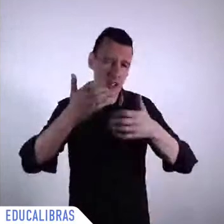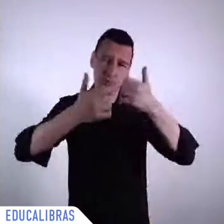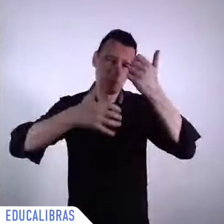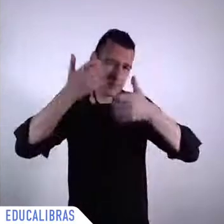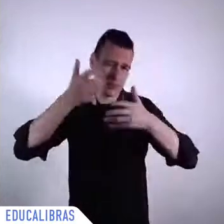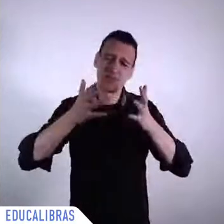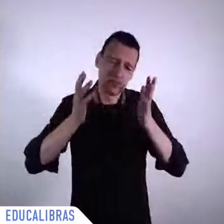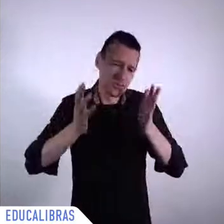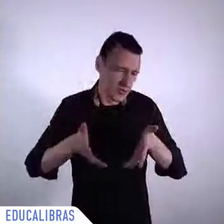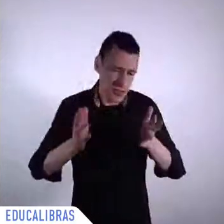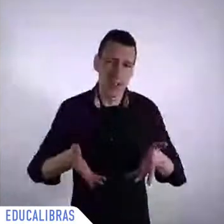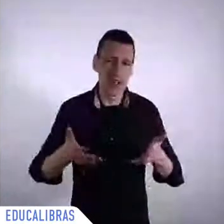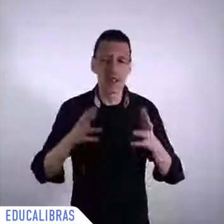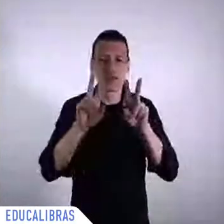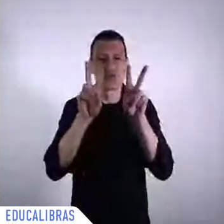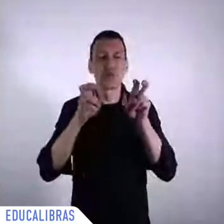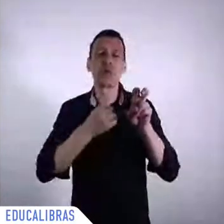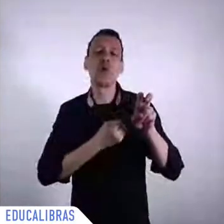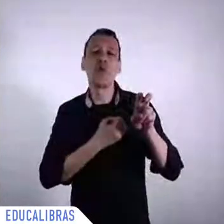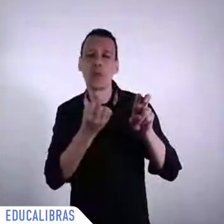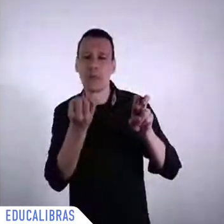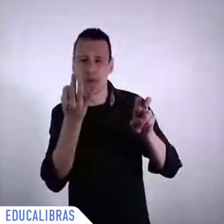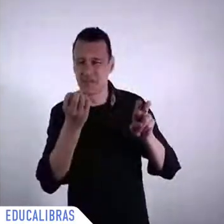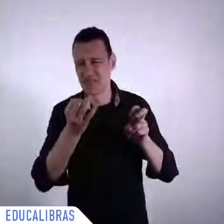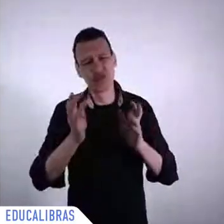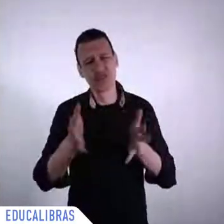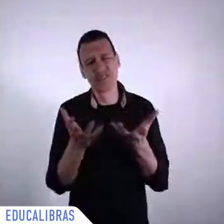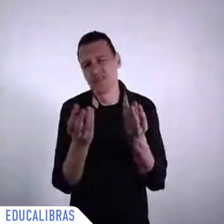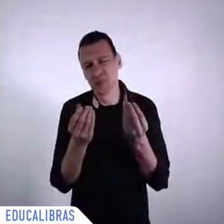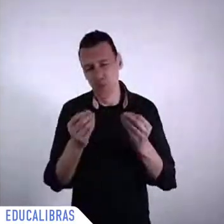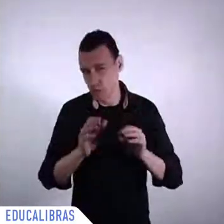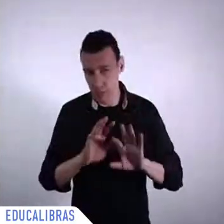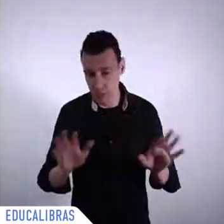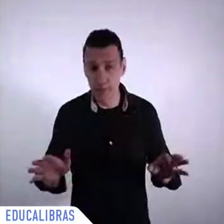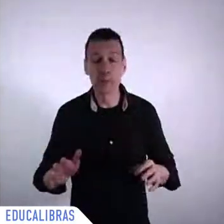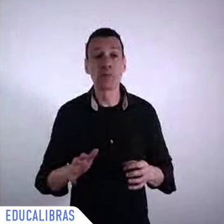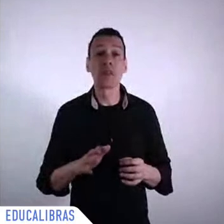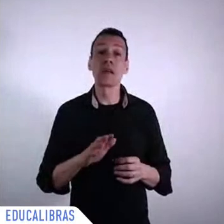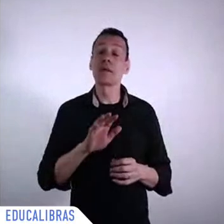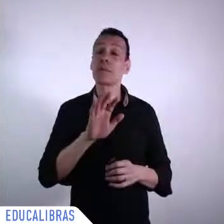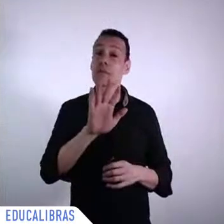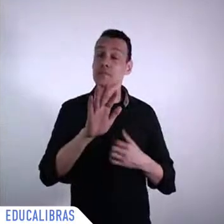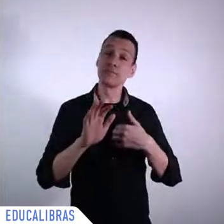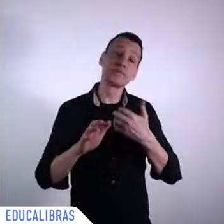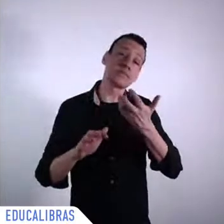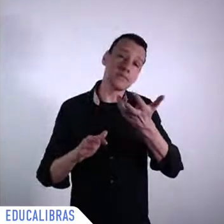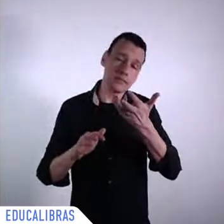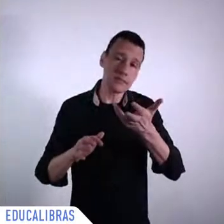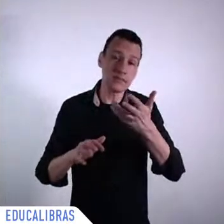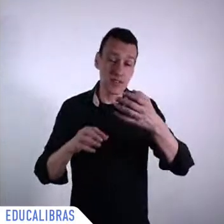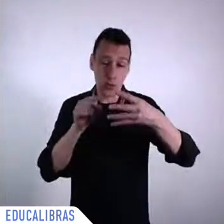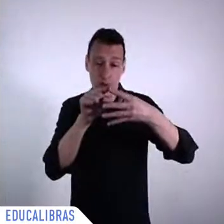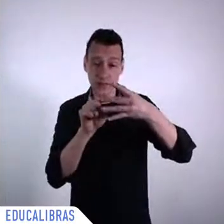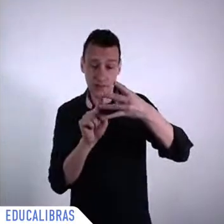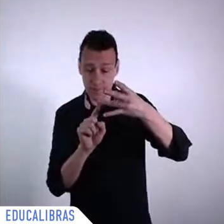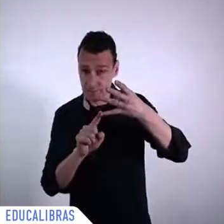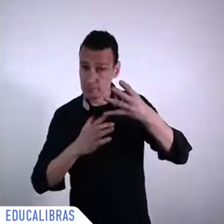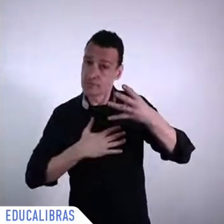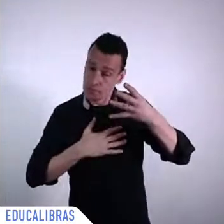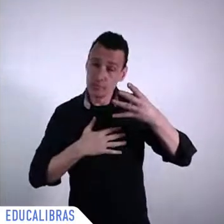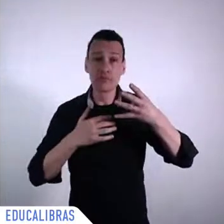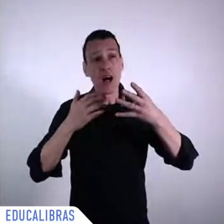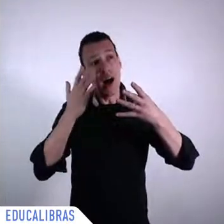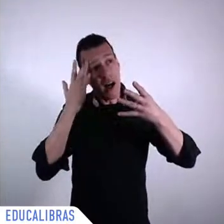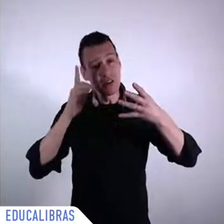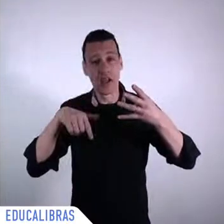put together all these four different topics. And I, in order to do